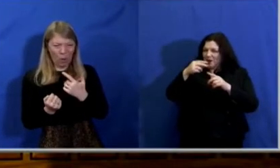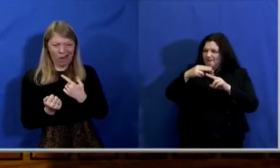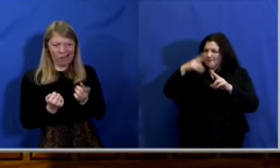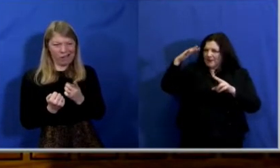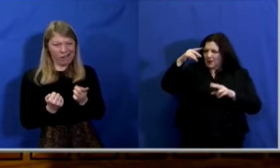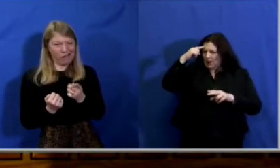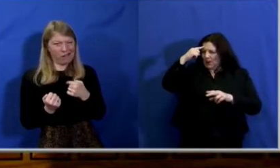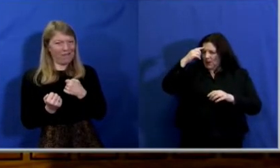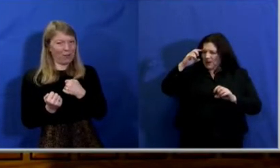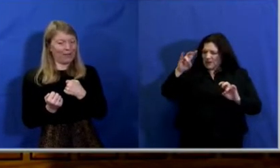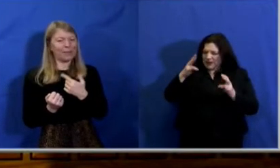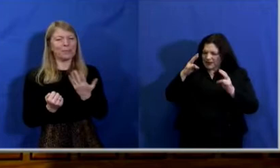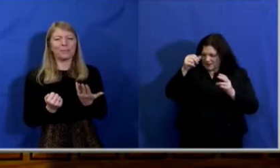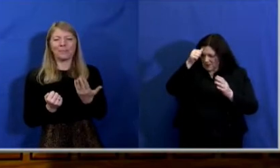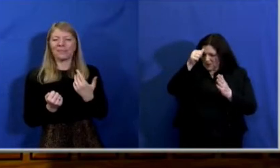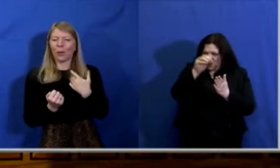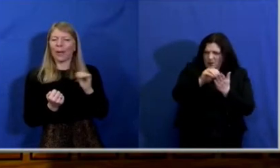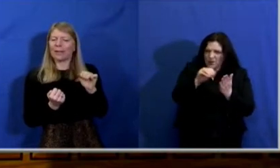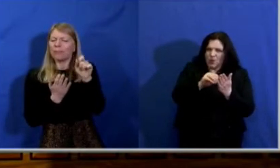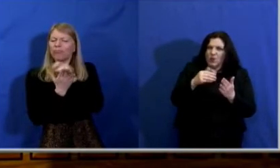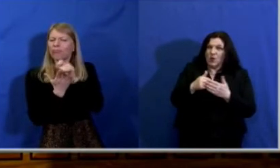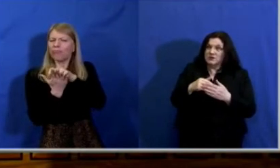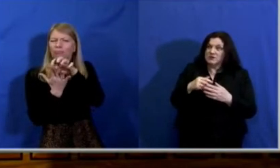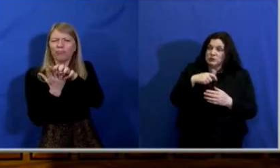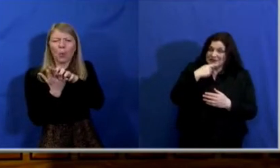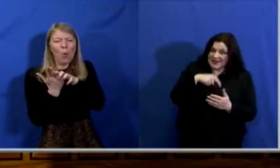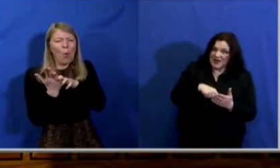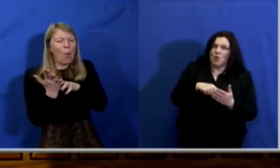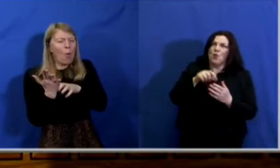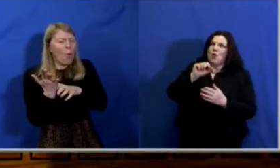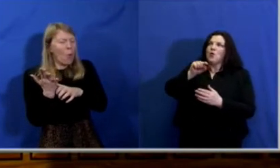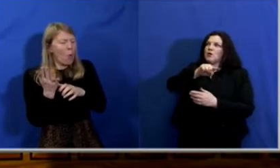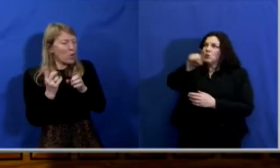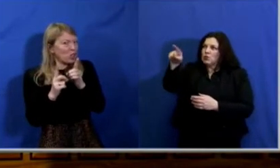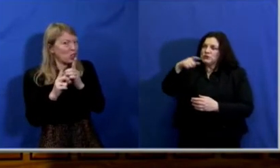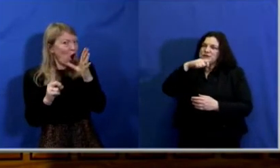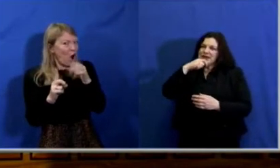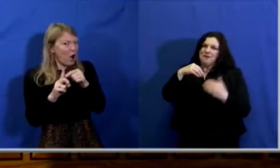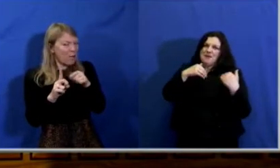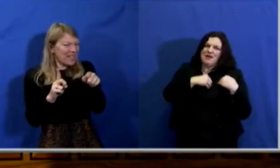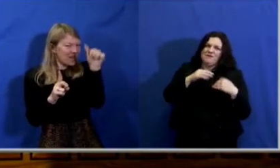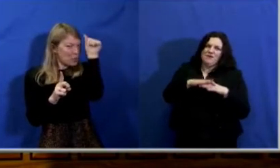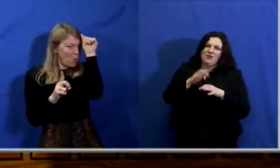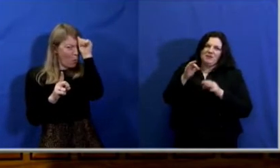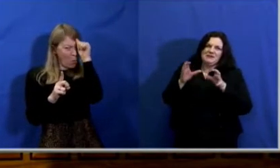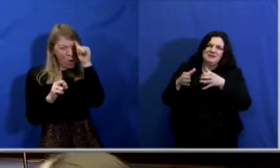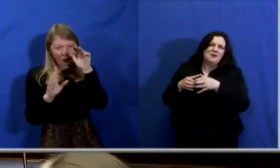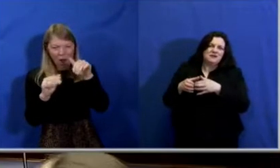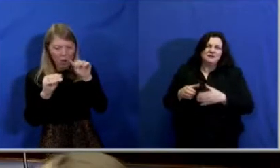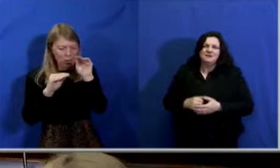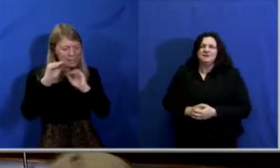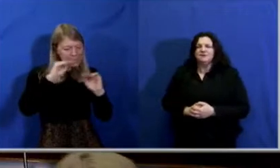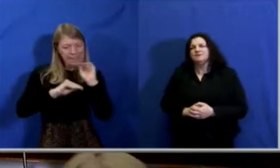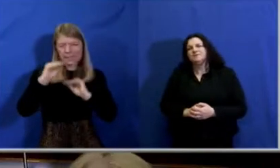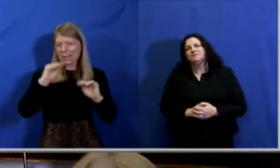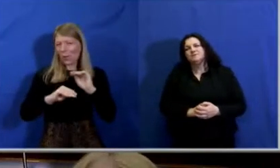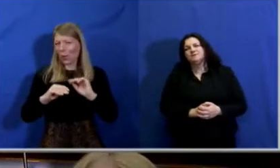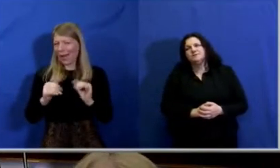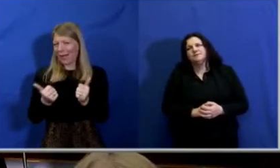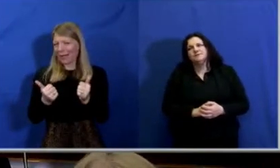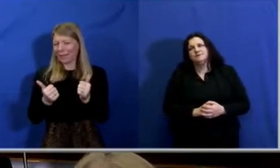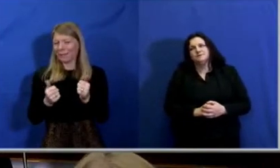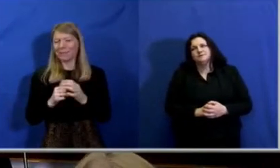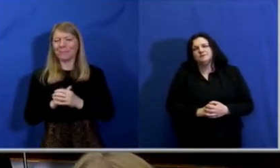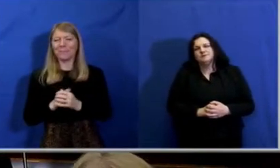he wanted to say, or he wanted you to say on behalf of the party. But what will be the